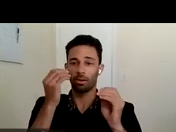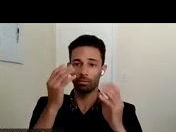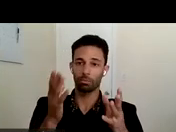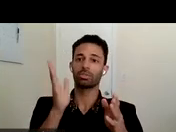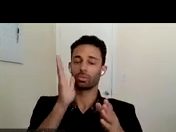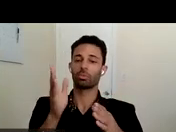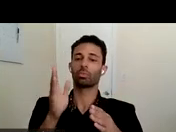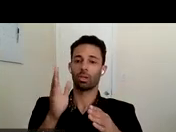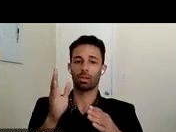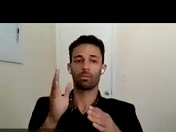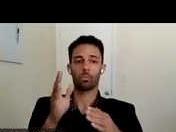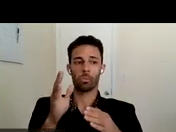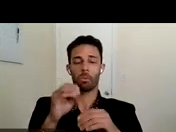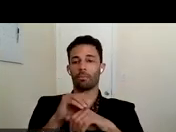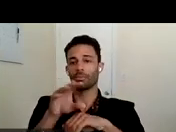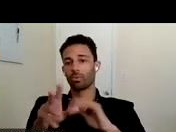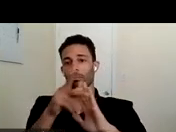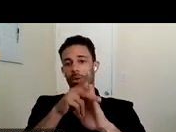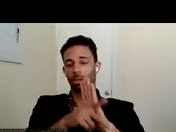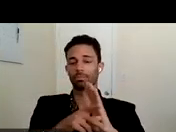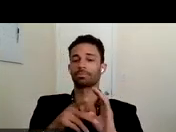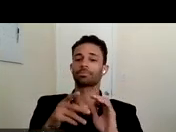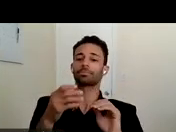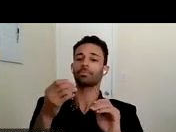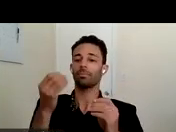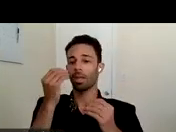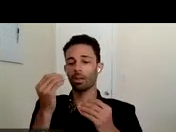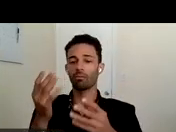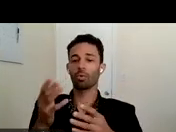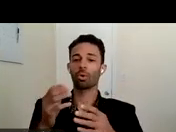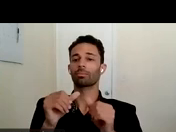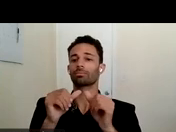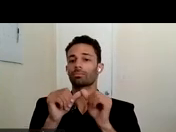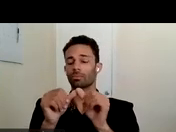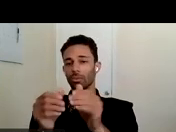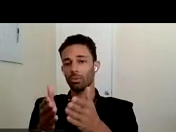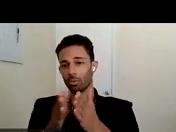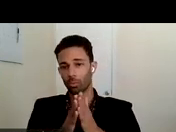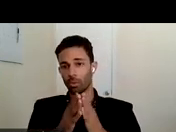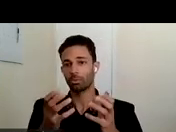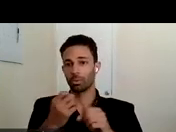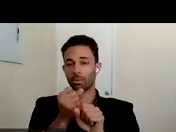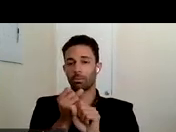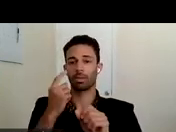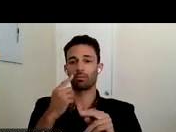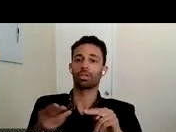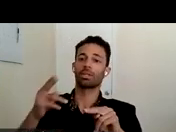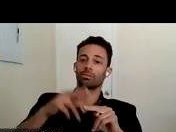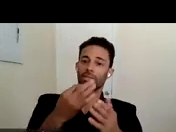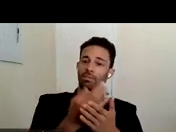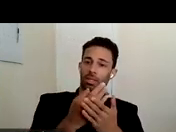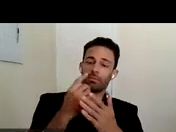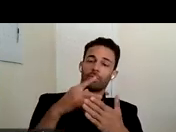inform policy and also inform any further uh requests that we want to make for increasing funding for the program